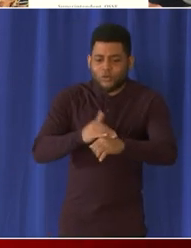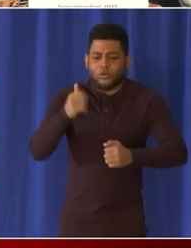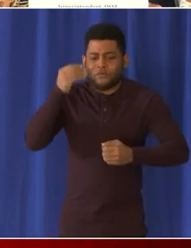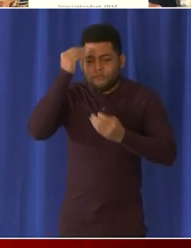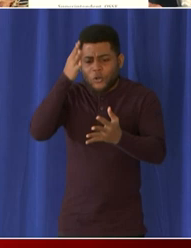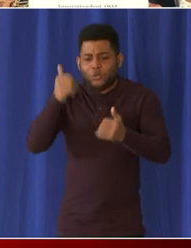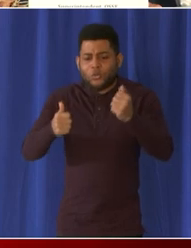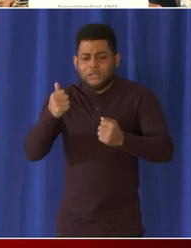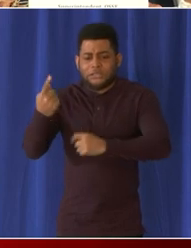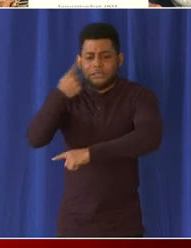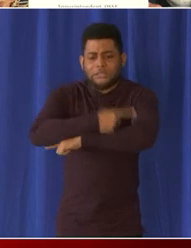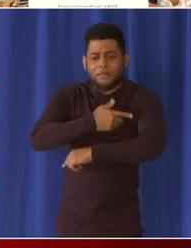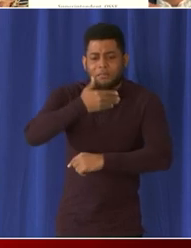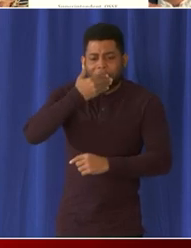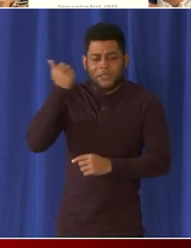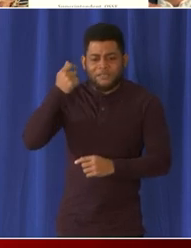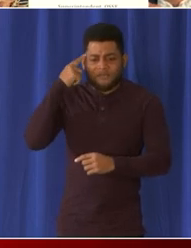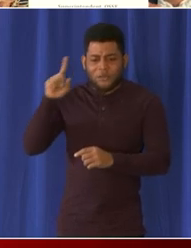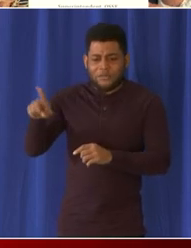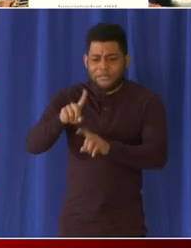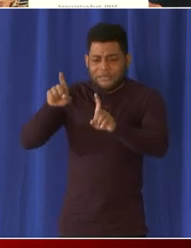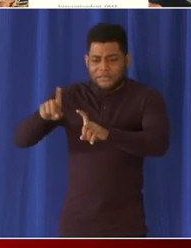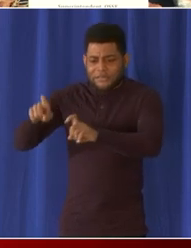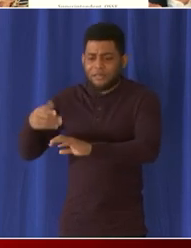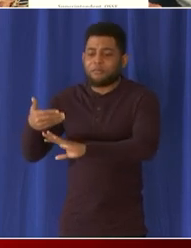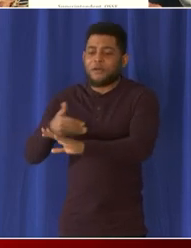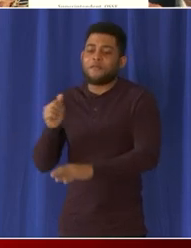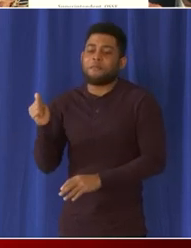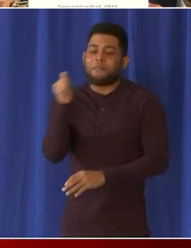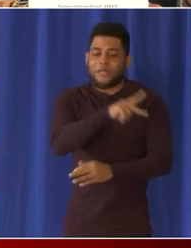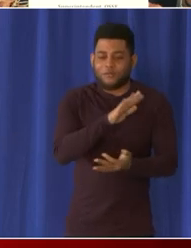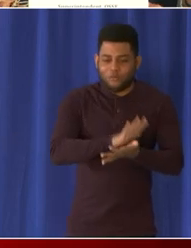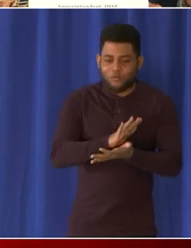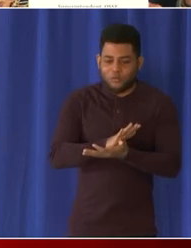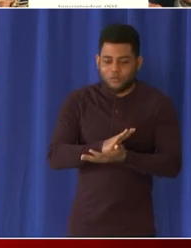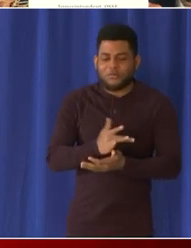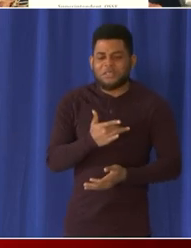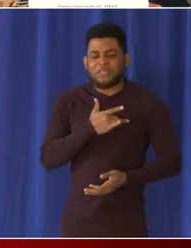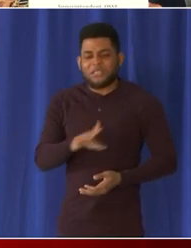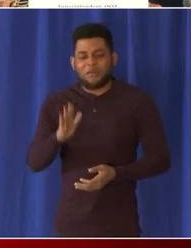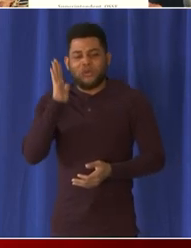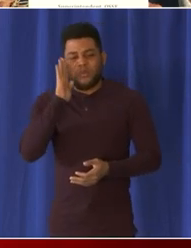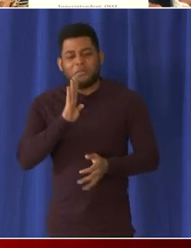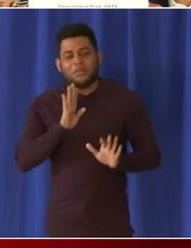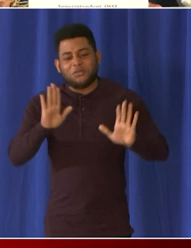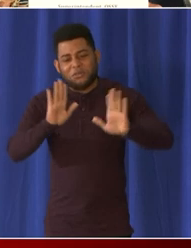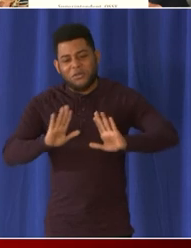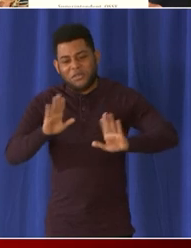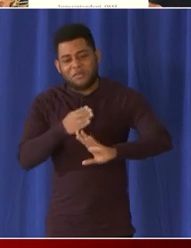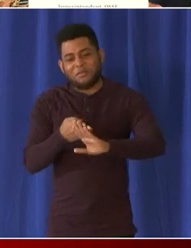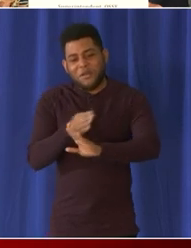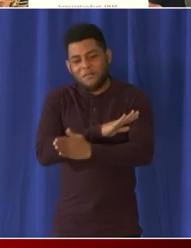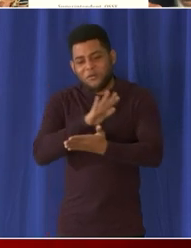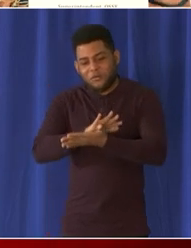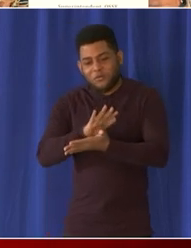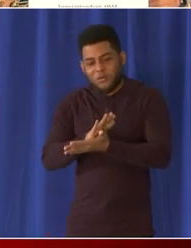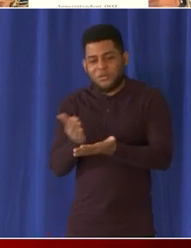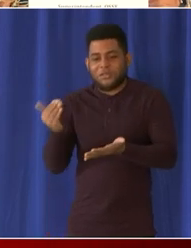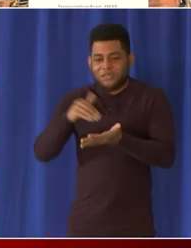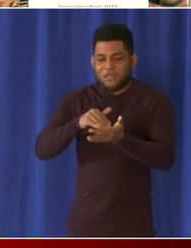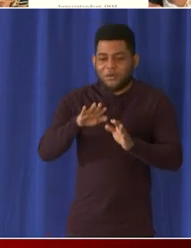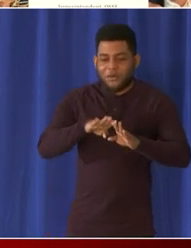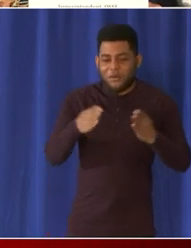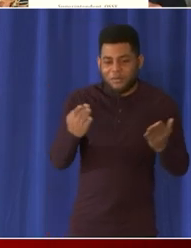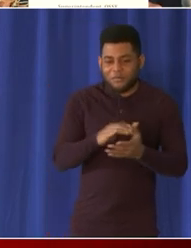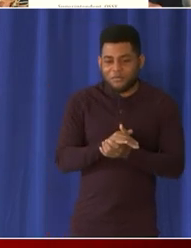most likely it will be the sunday before schools reopen we then will have those families upload those results very similar to what